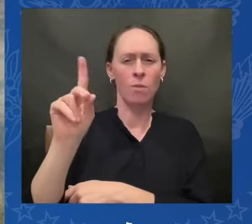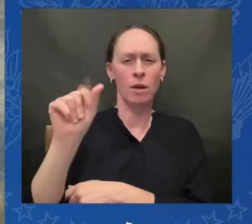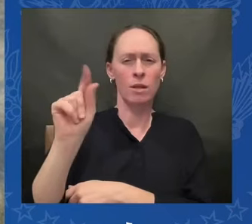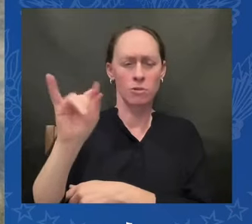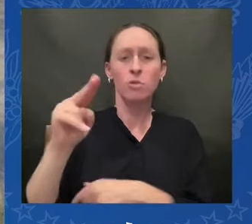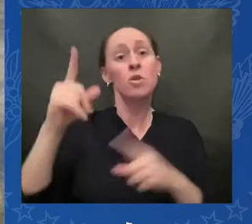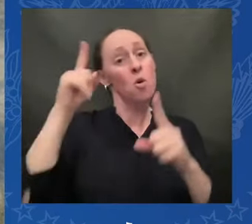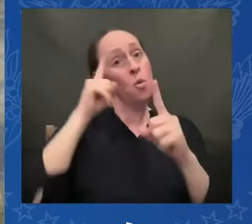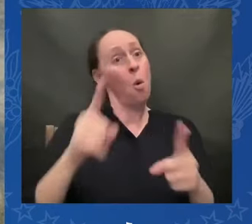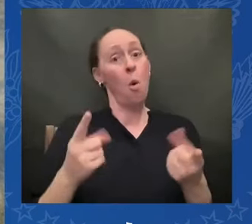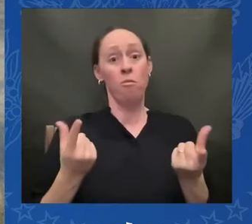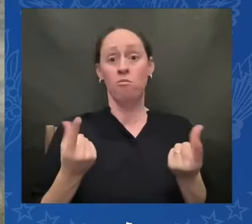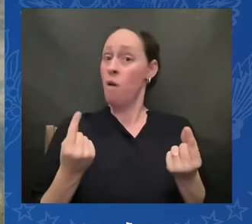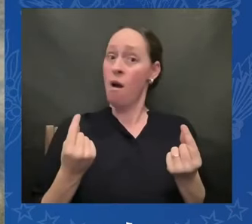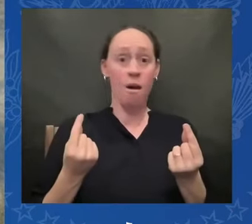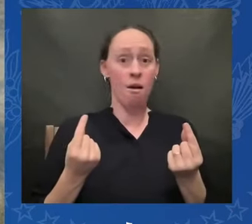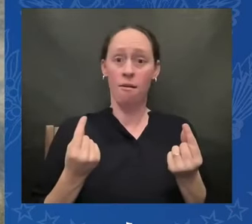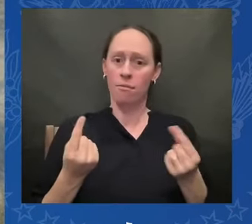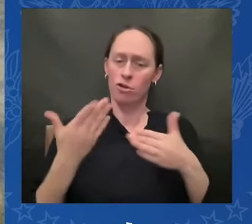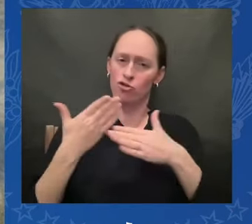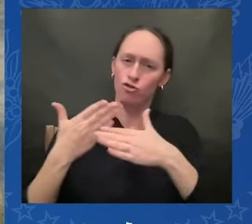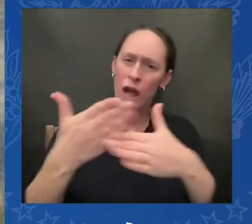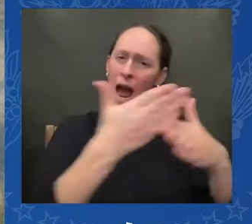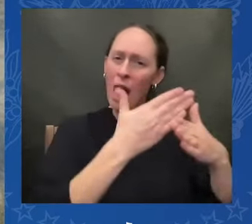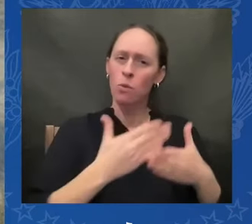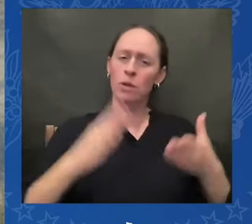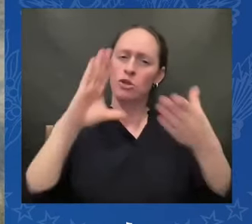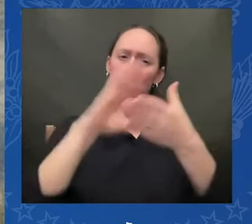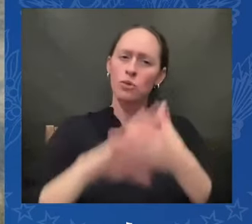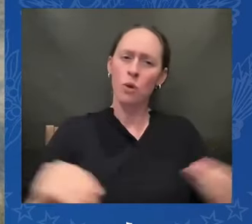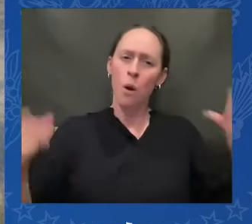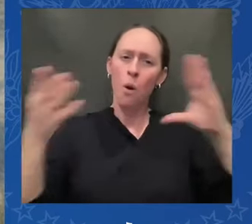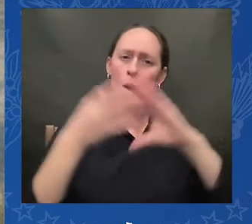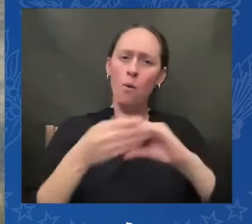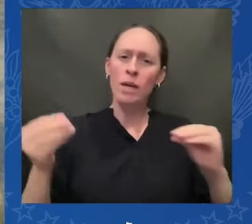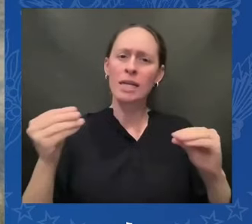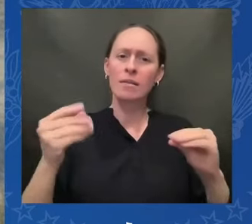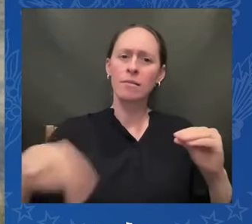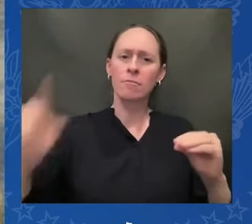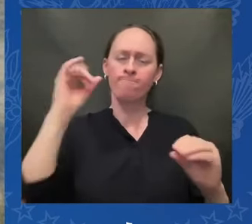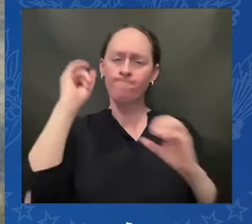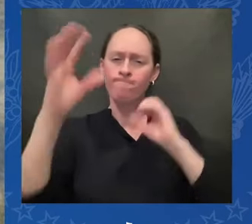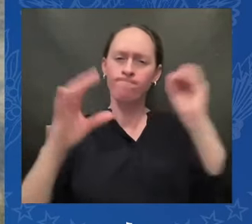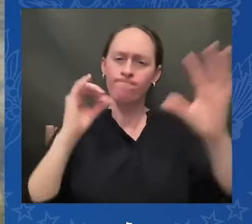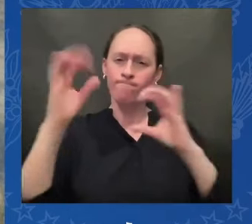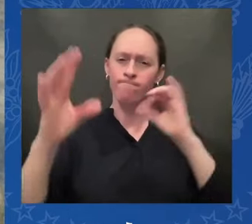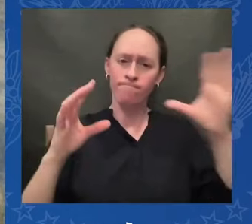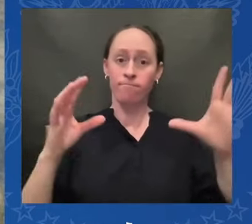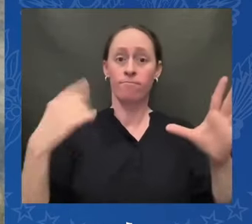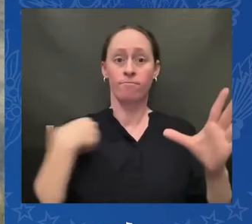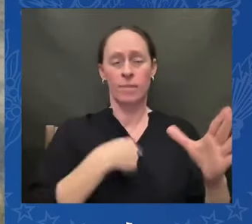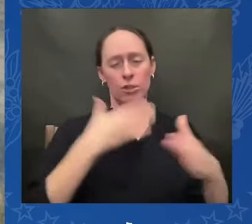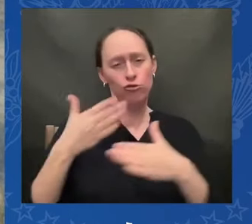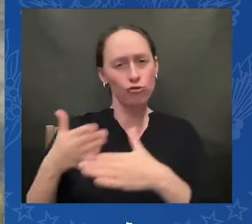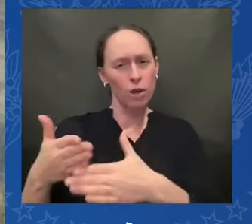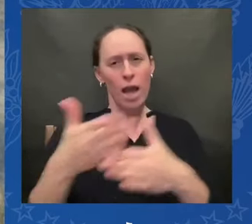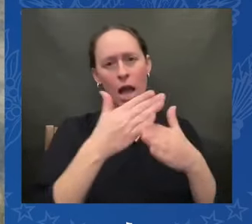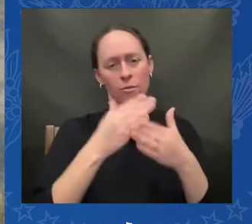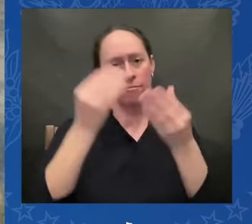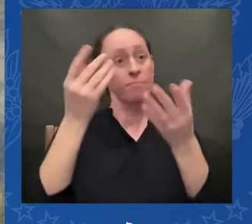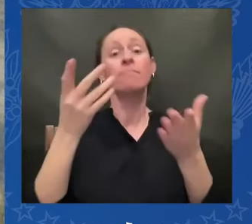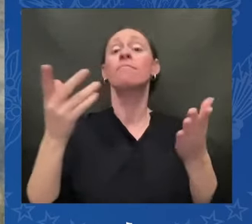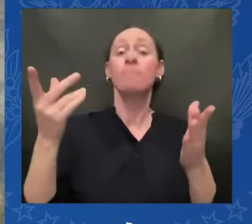agreements between the department the smithsonian's national museum of american history and the library of